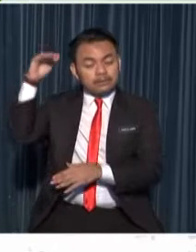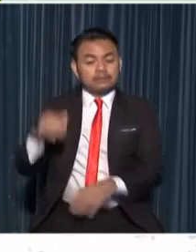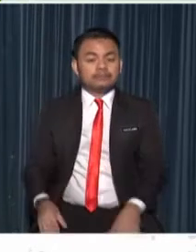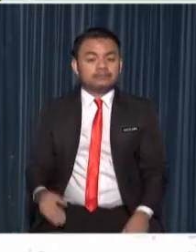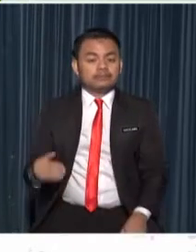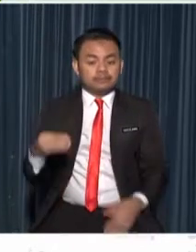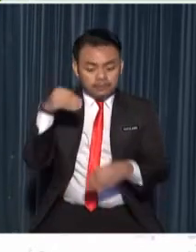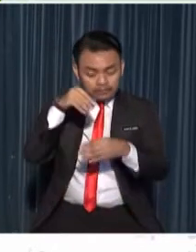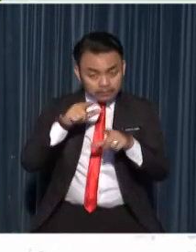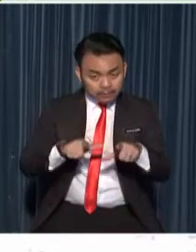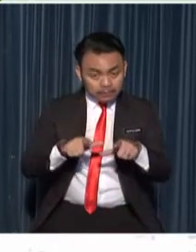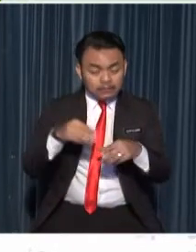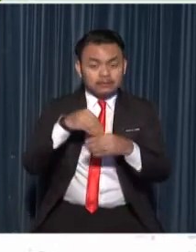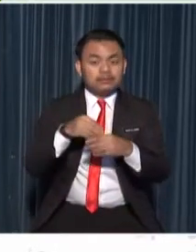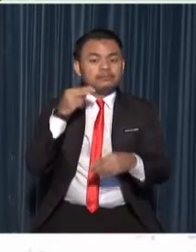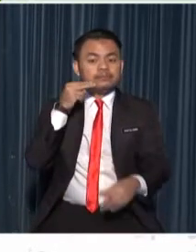medium